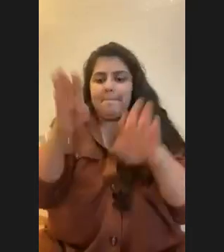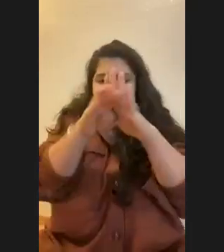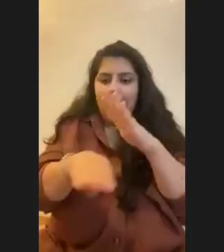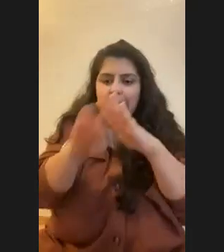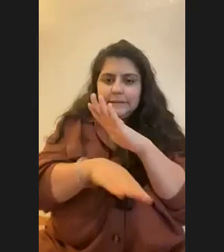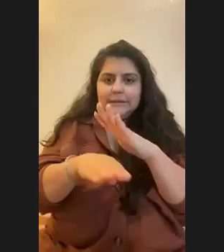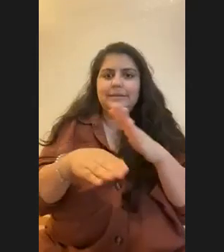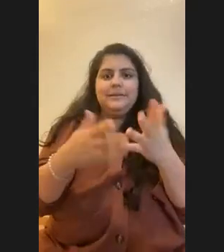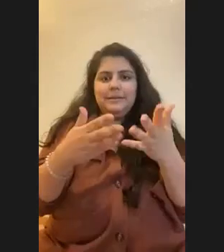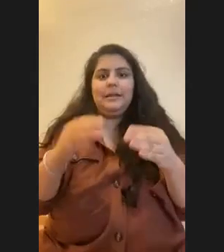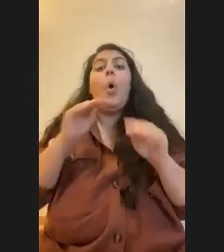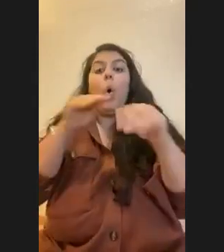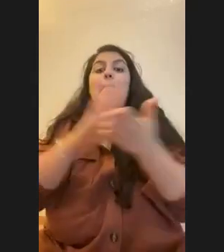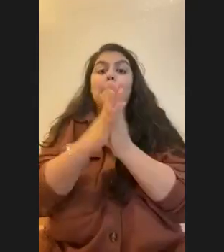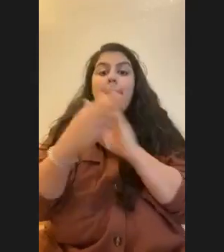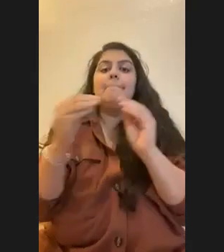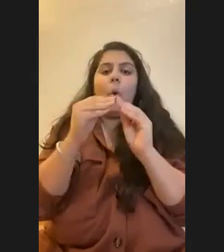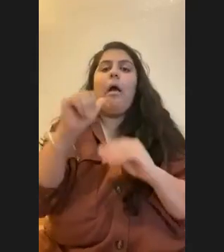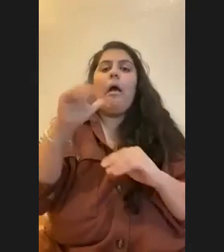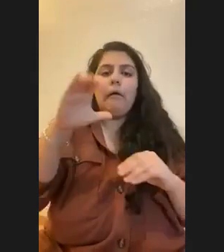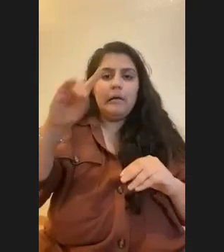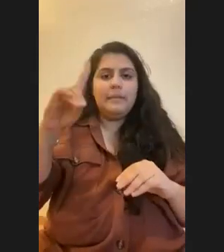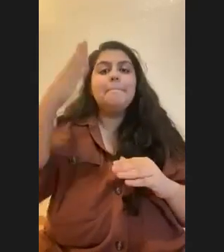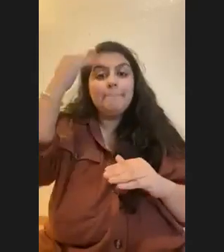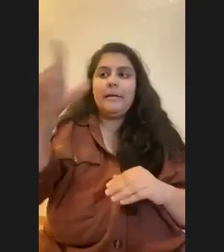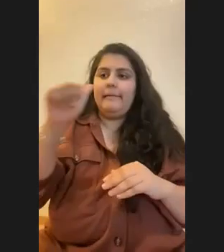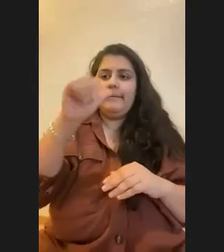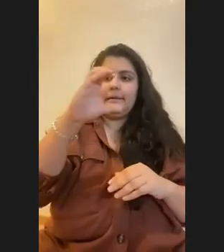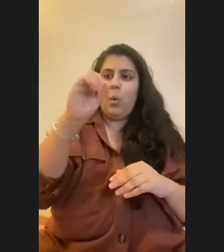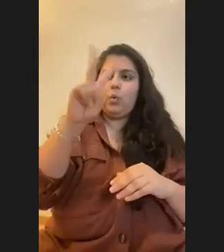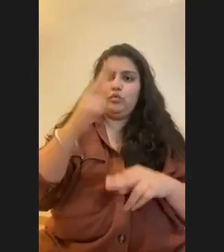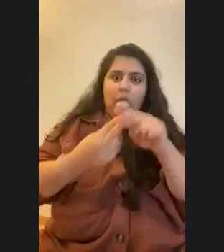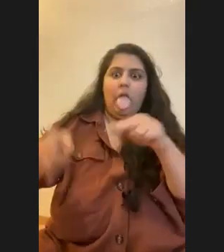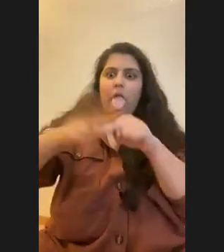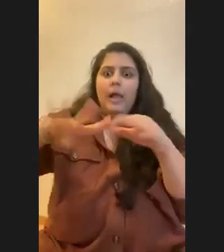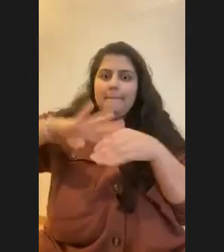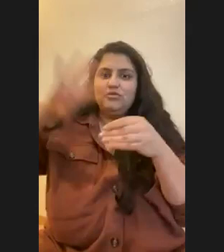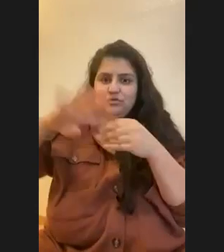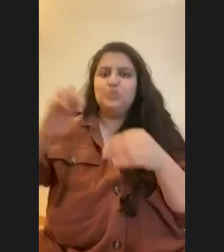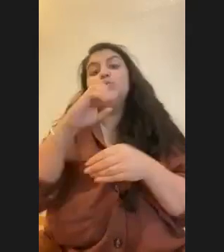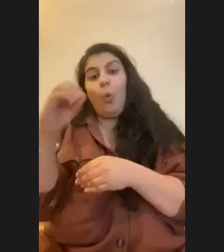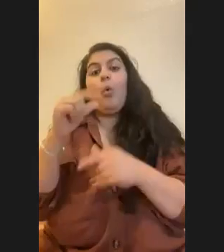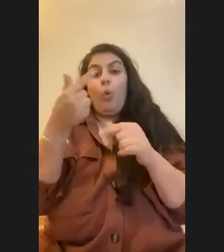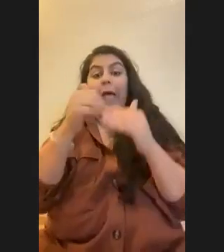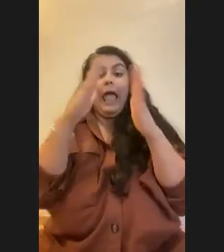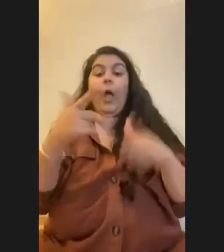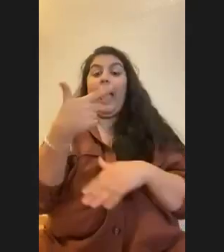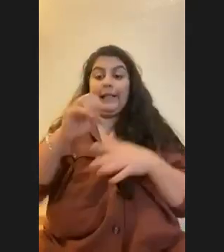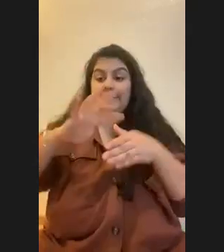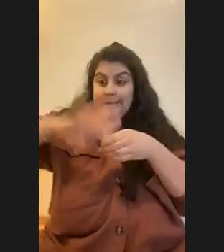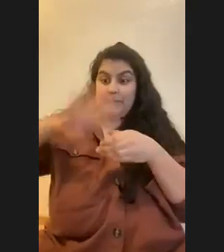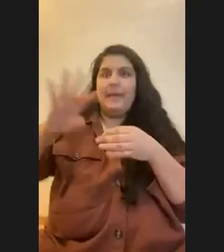ocean's becoming more acidic because of the increased CO2s in the emissions, which is why greenhouse gas emissions are pretty important to lower.